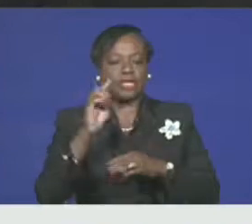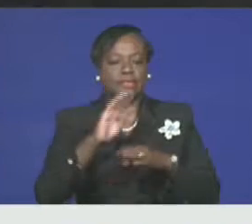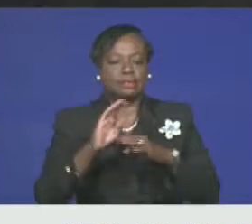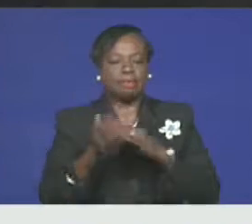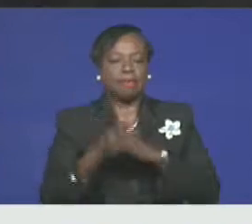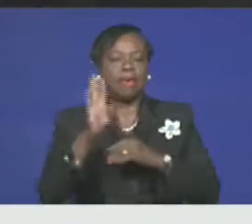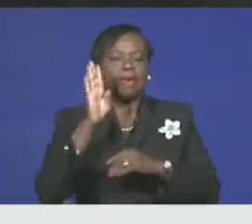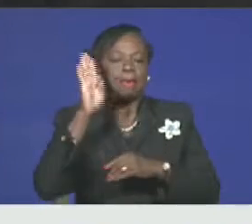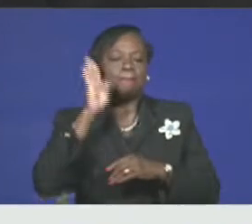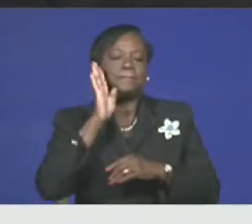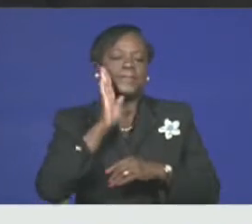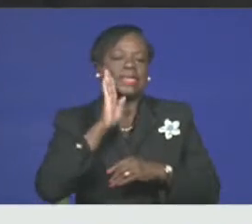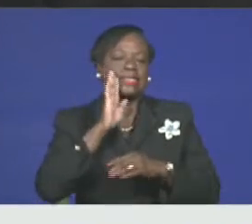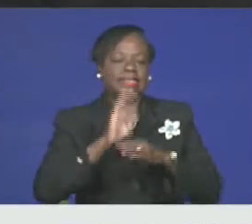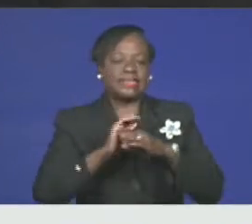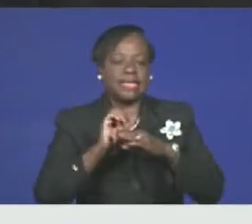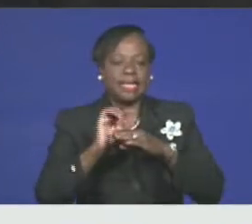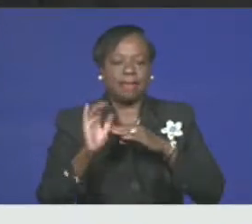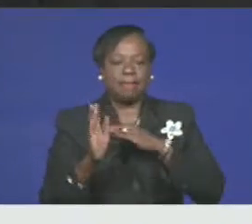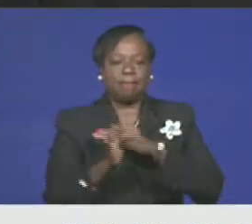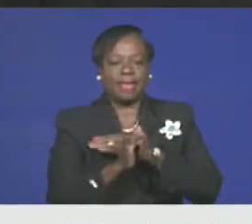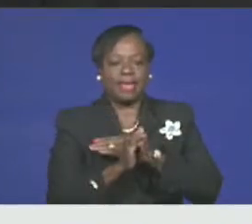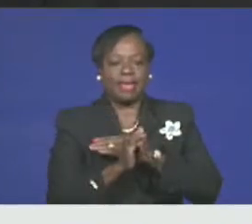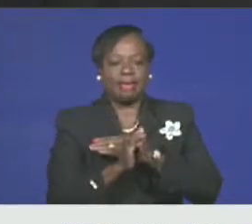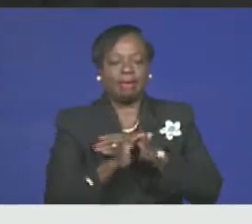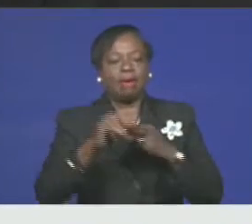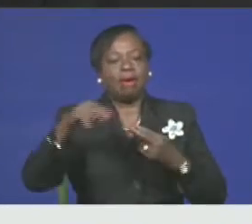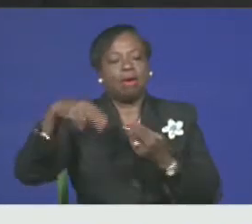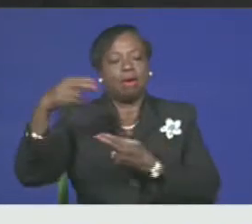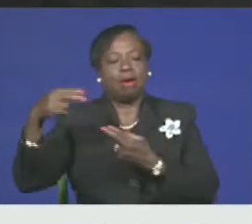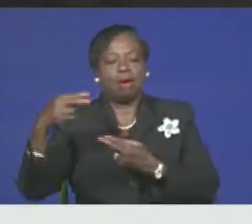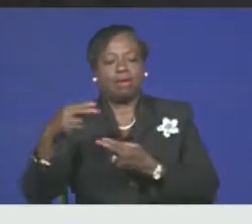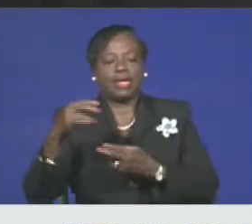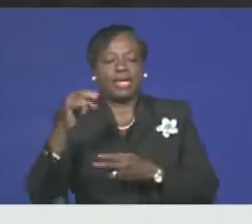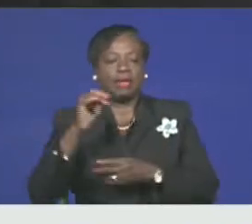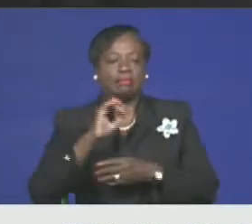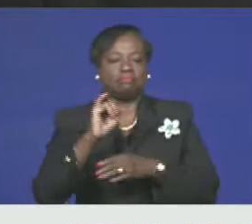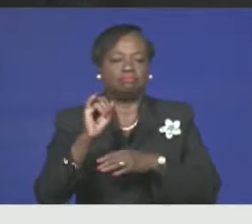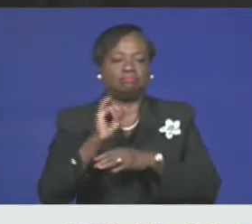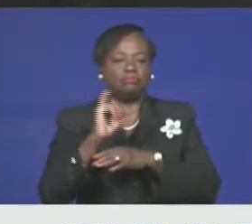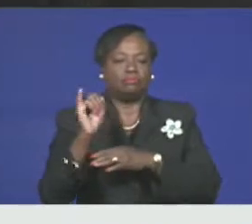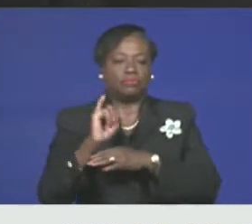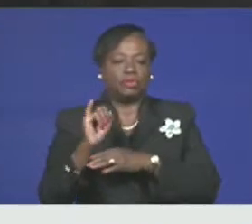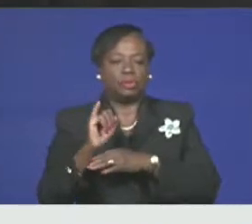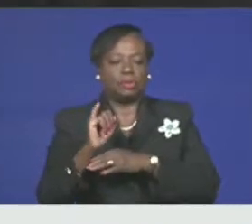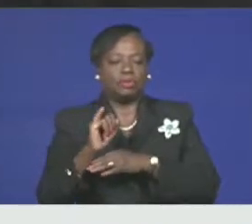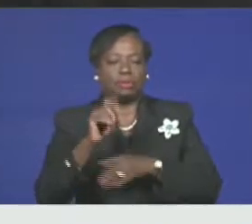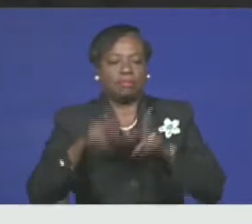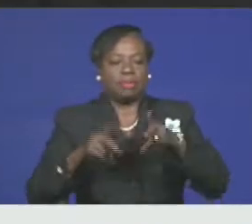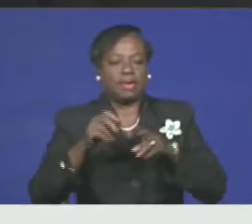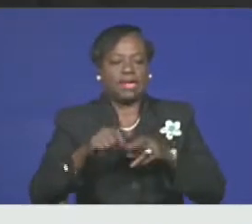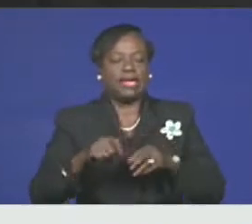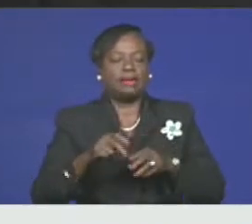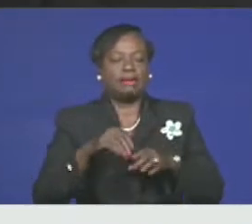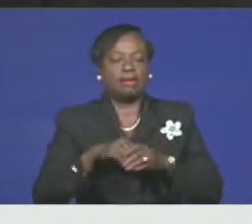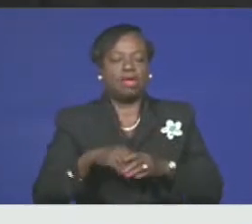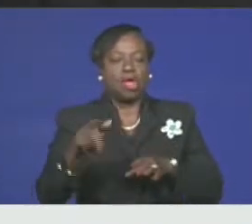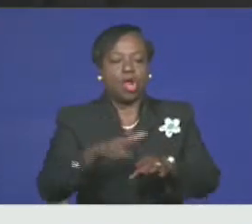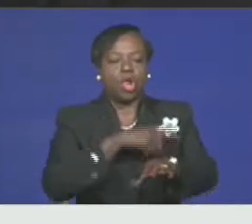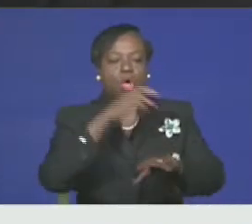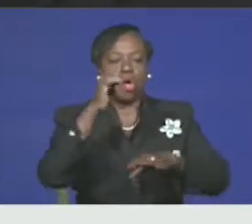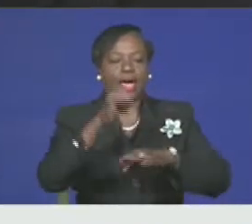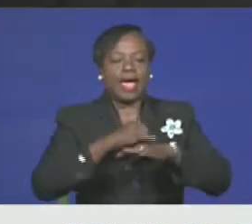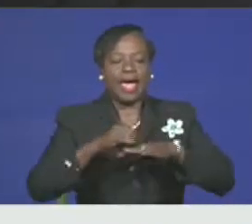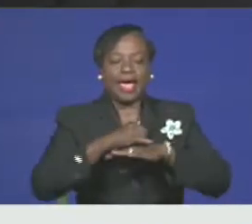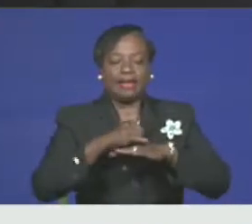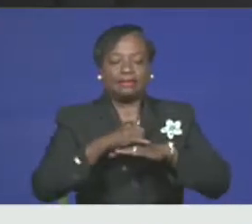Hurricane Irma just moved up the chain of islands here in the Bahamas. Residents on Long Island felt the impact of winds and rain from Hurricane Irma, but that